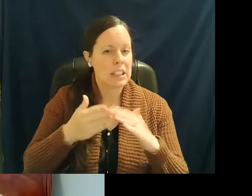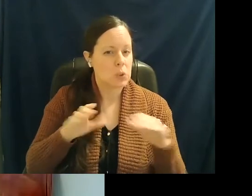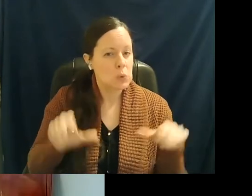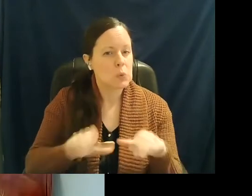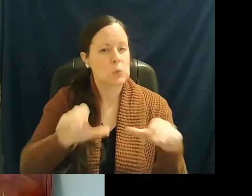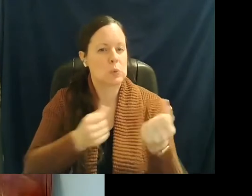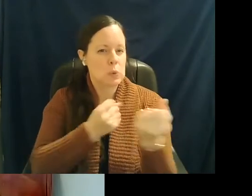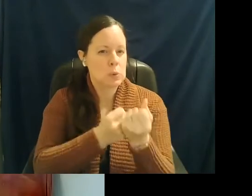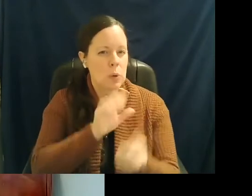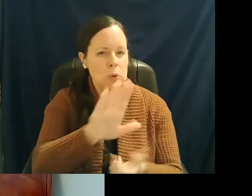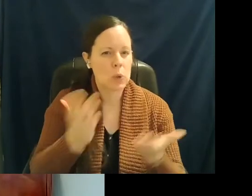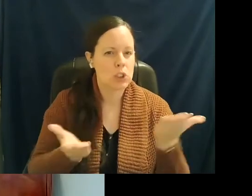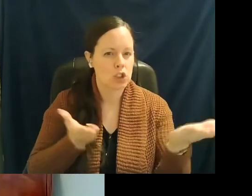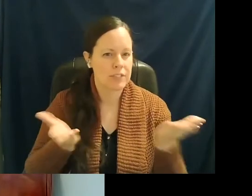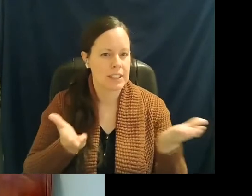services that you provide?